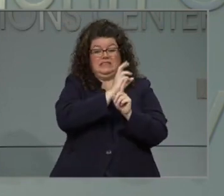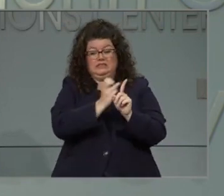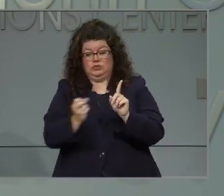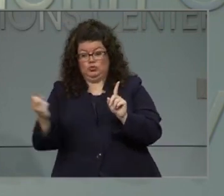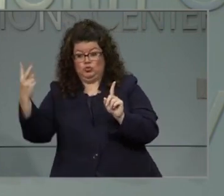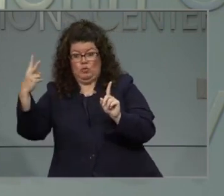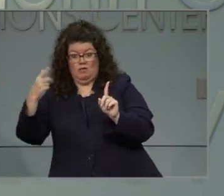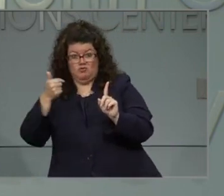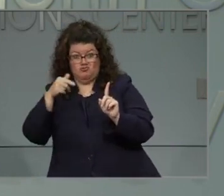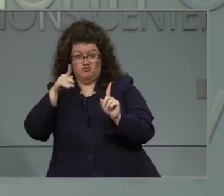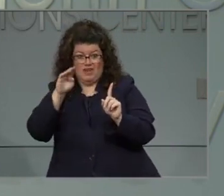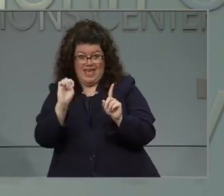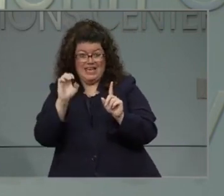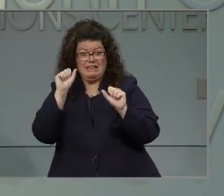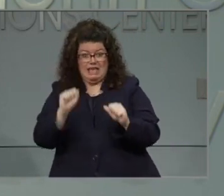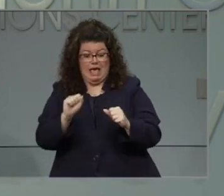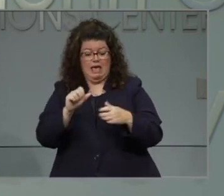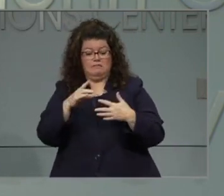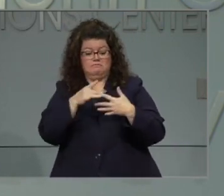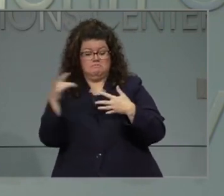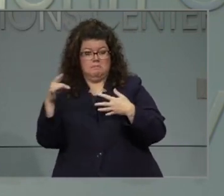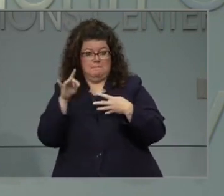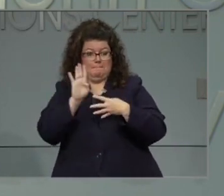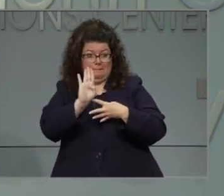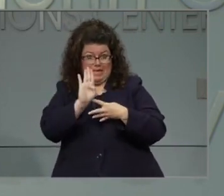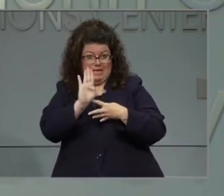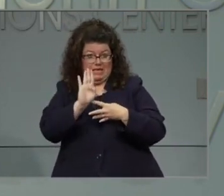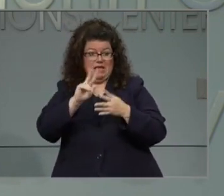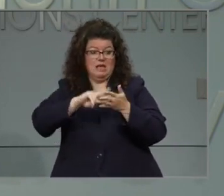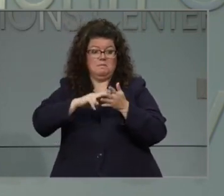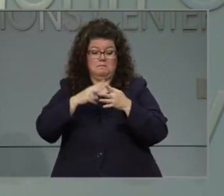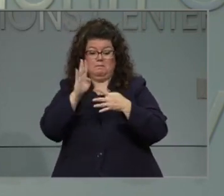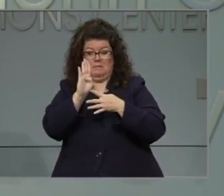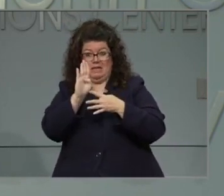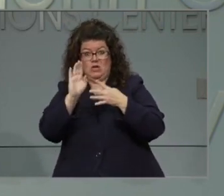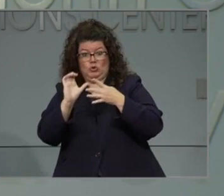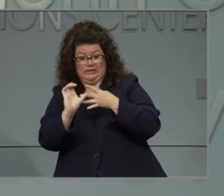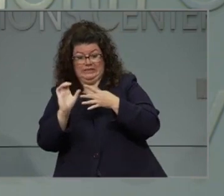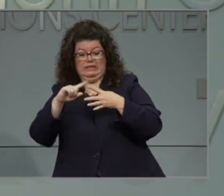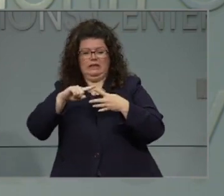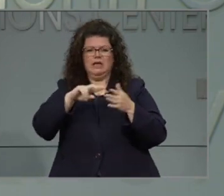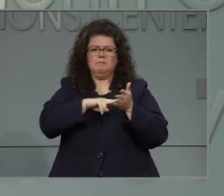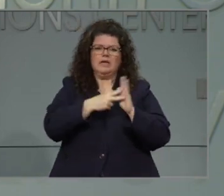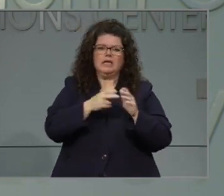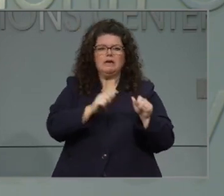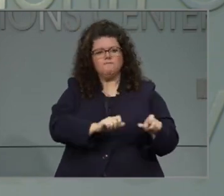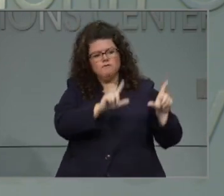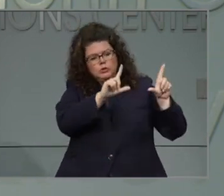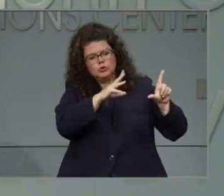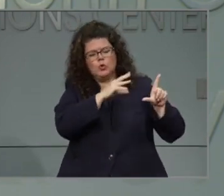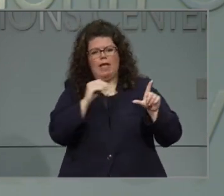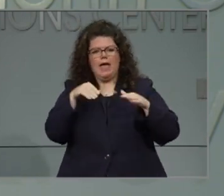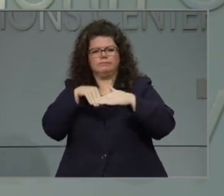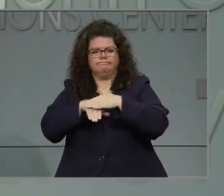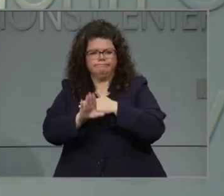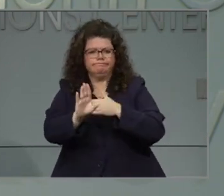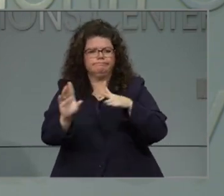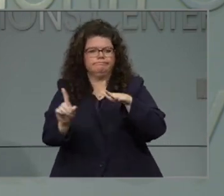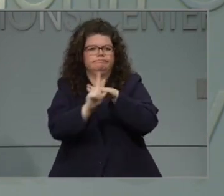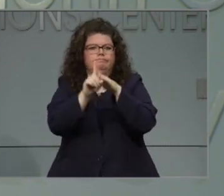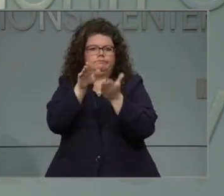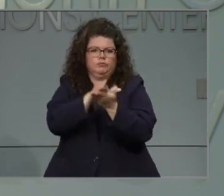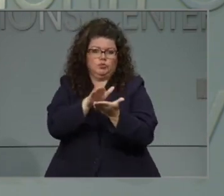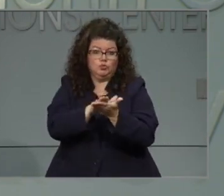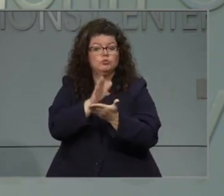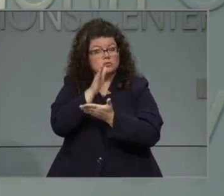or in option B, which is part remote and part in-person, and some school districts have gone to option B.